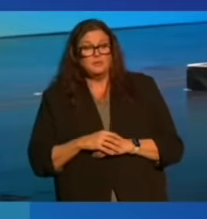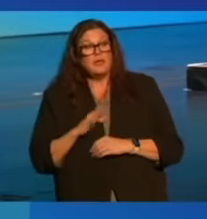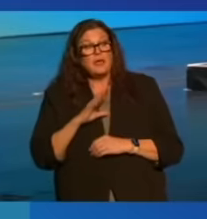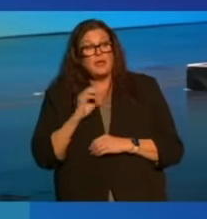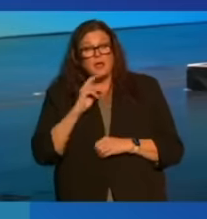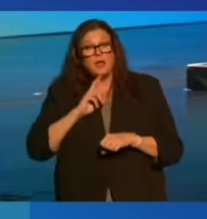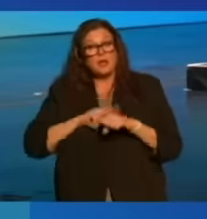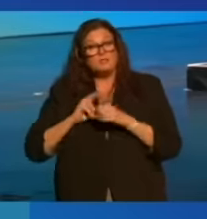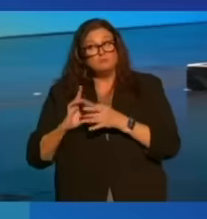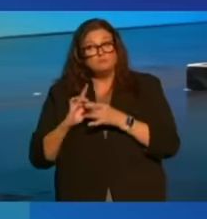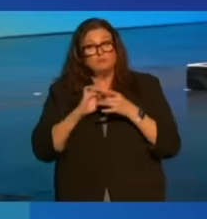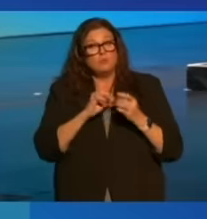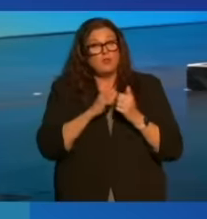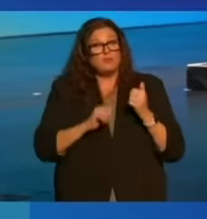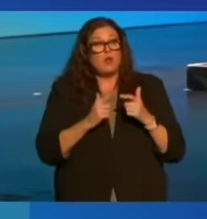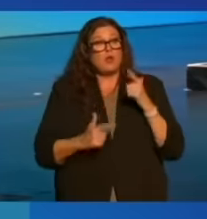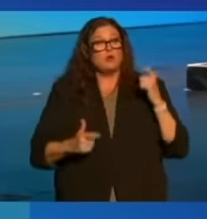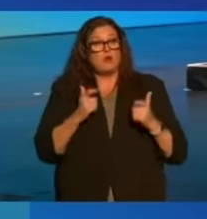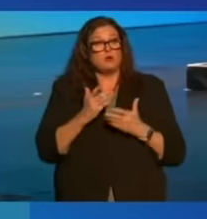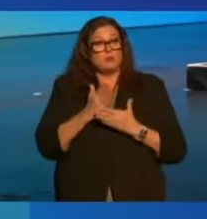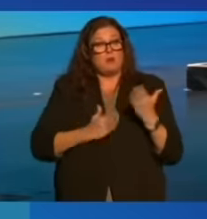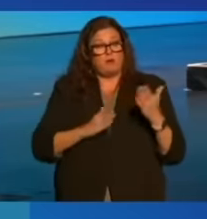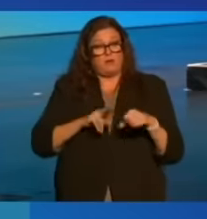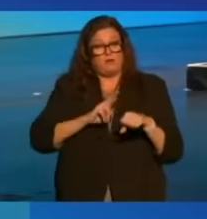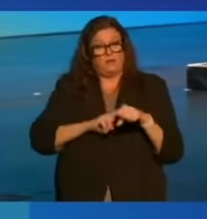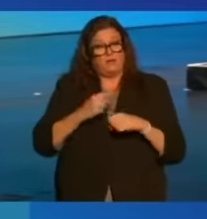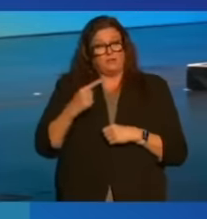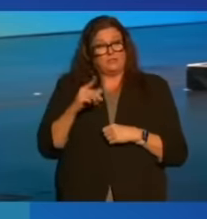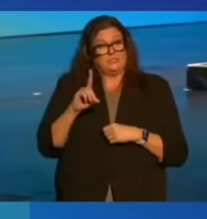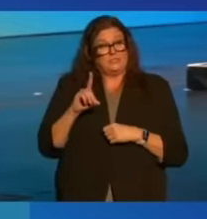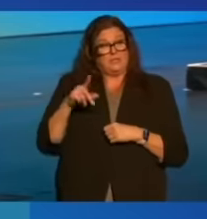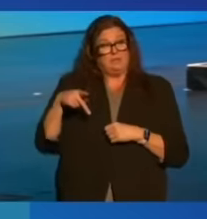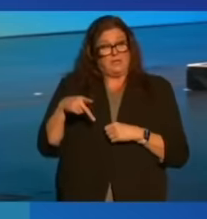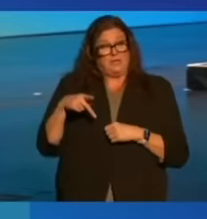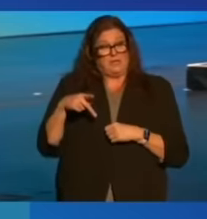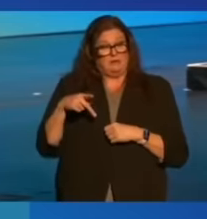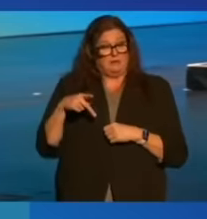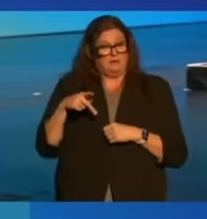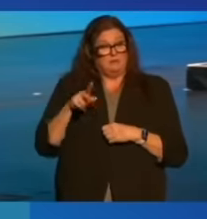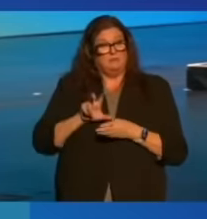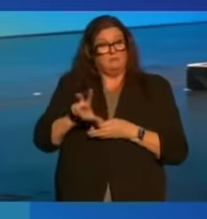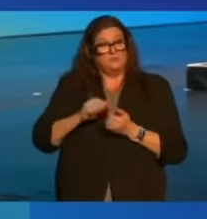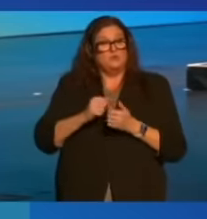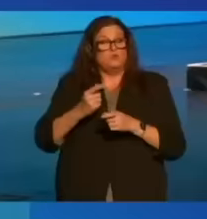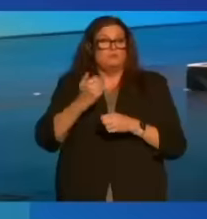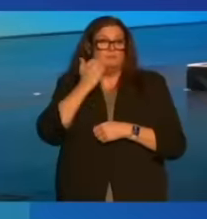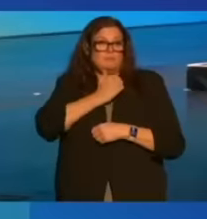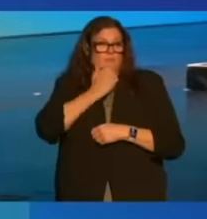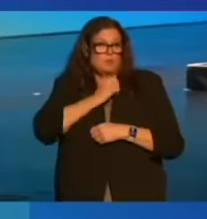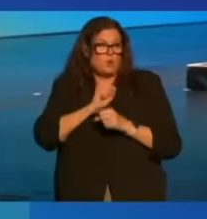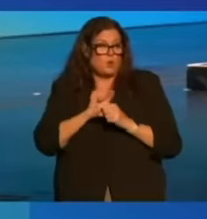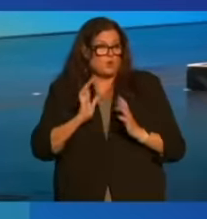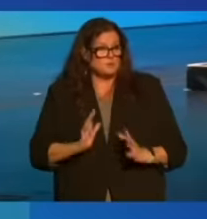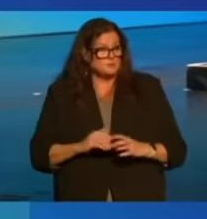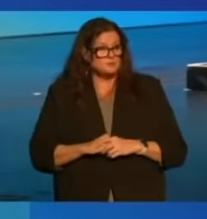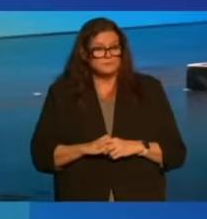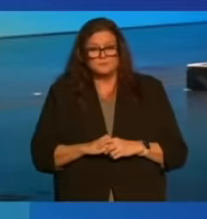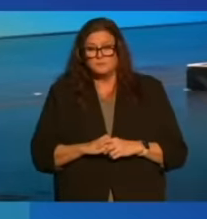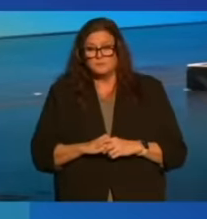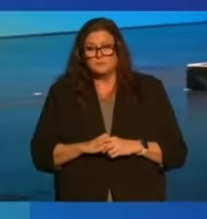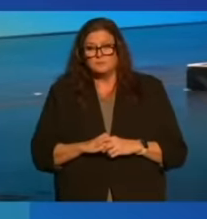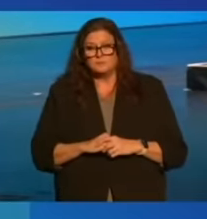And, correspondingly, a larger share of the nation's GDP went to ordinary workers. And